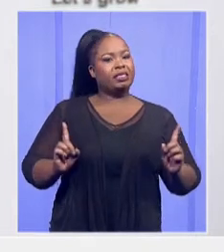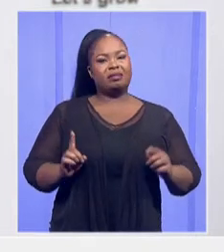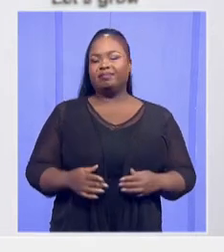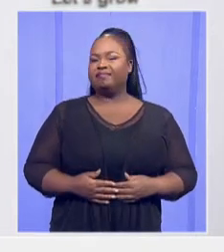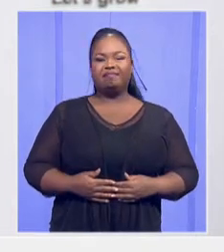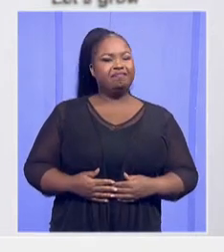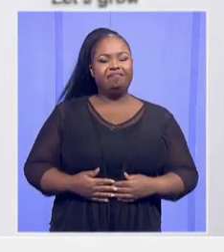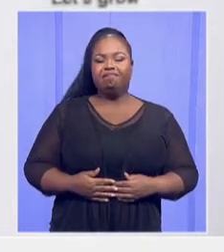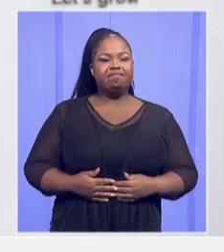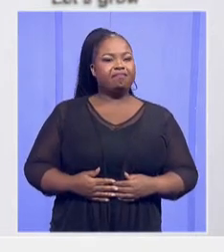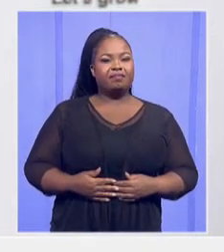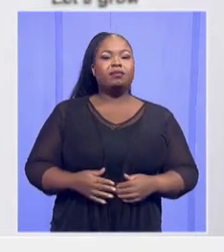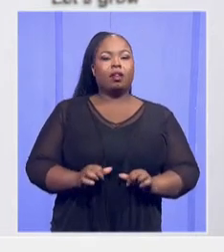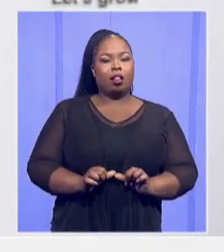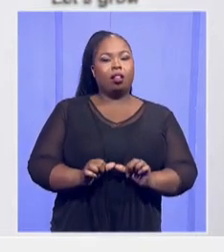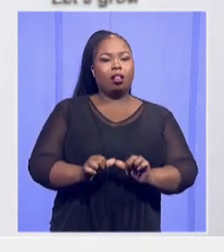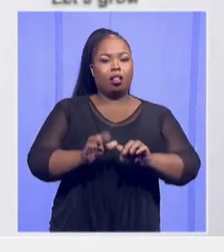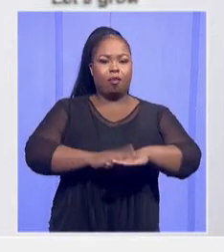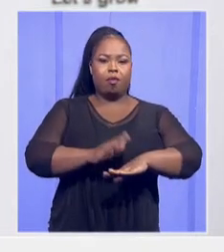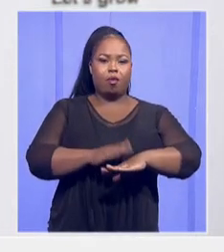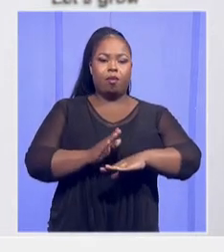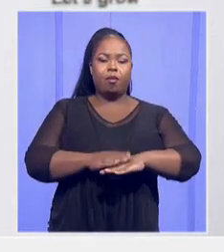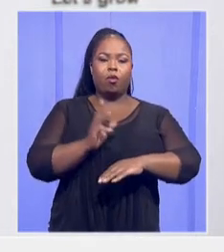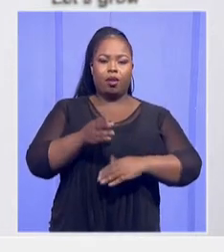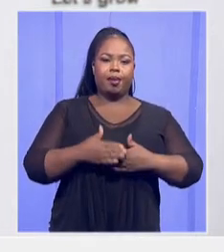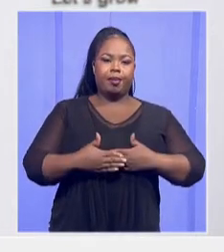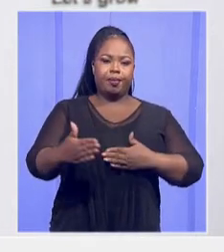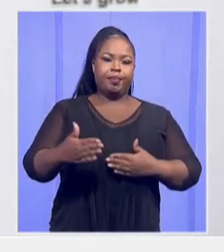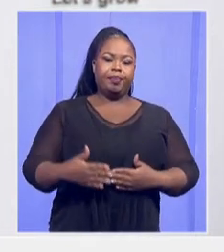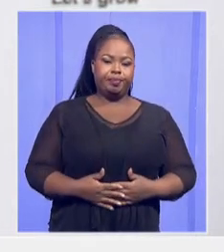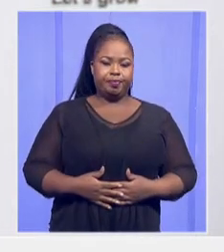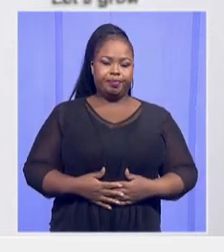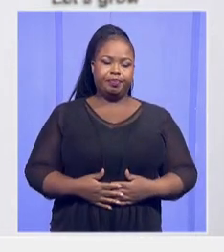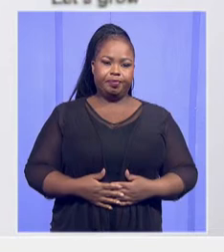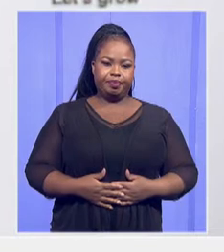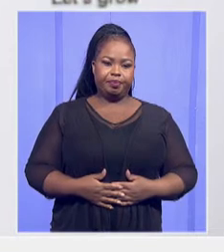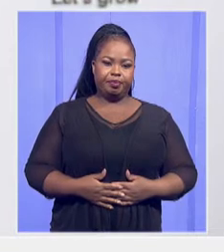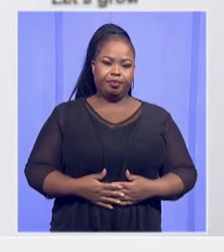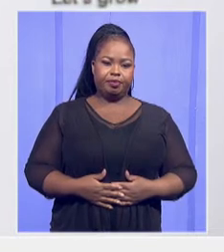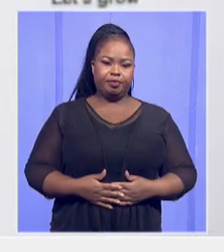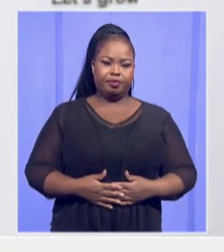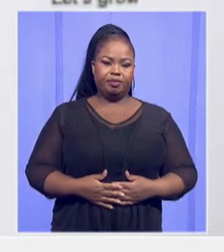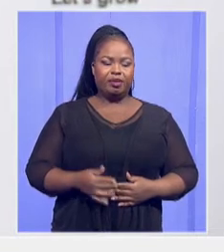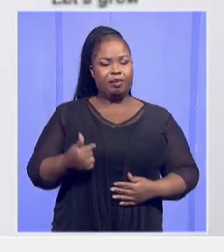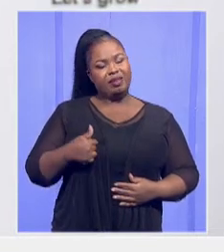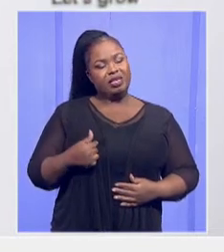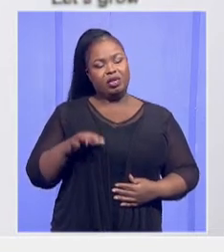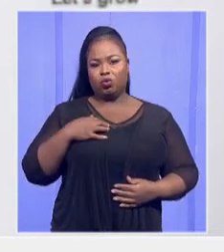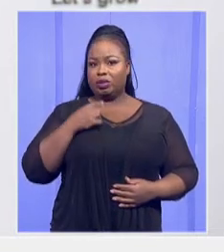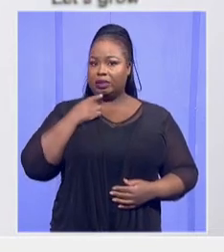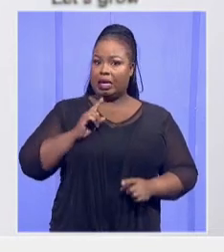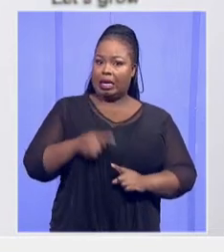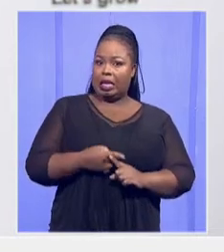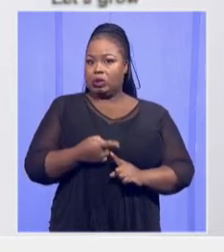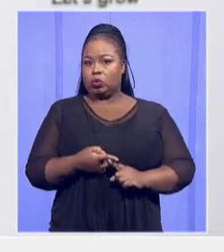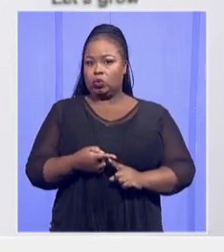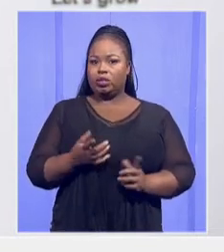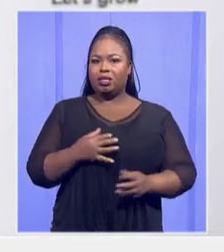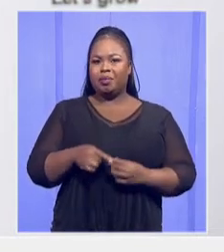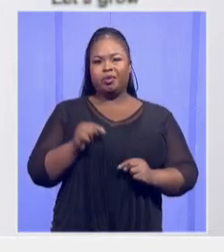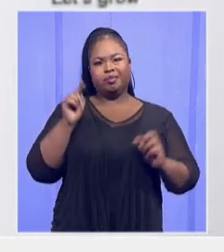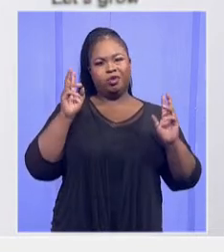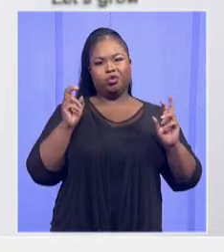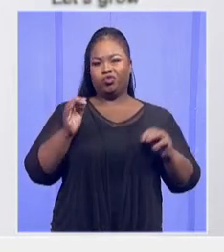continues to be done on a daily basis. And again, I don't want you to test the next tools around the issues.